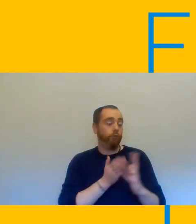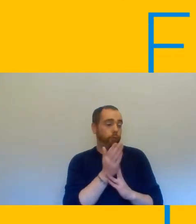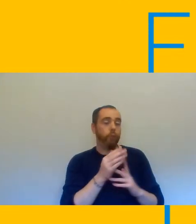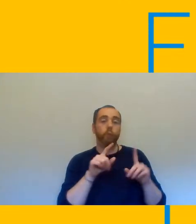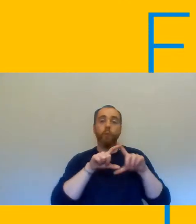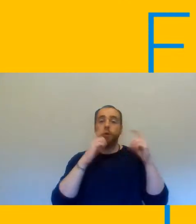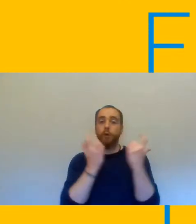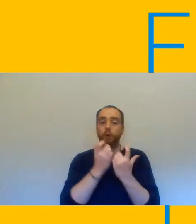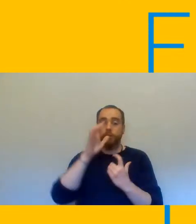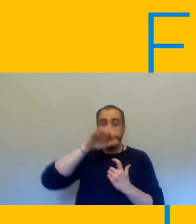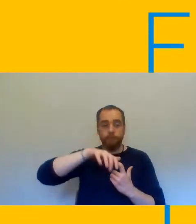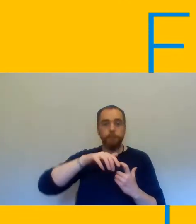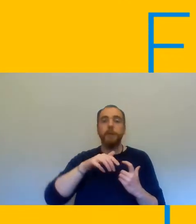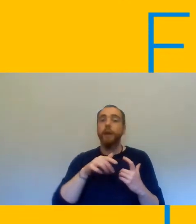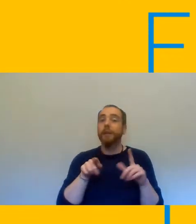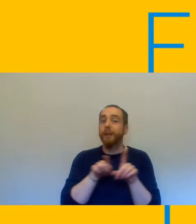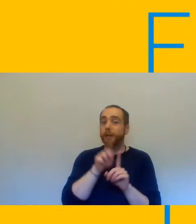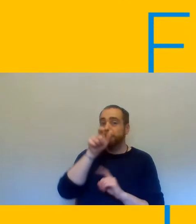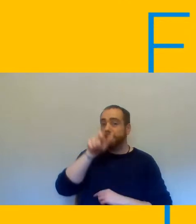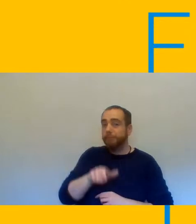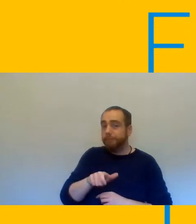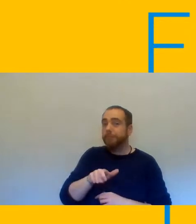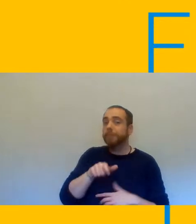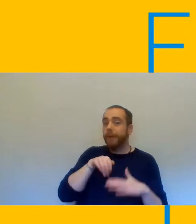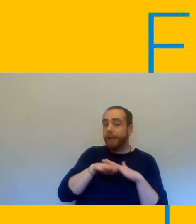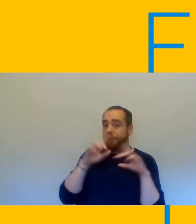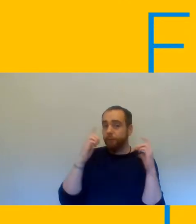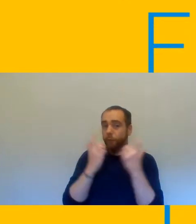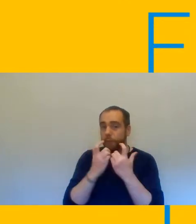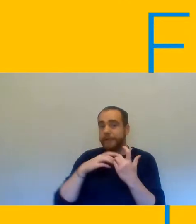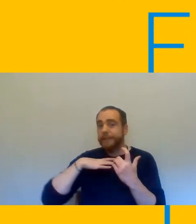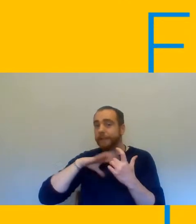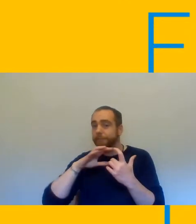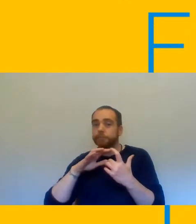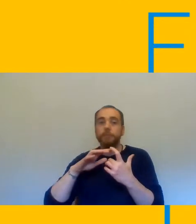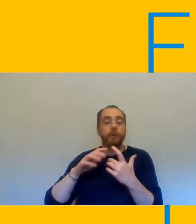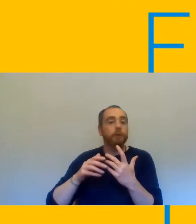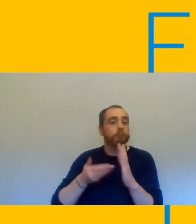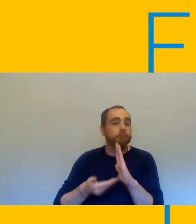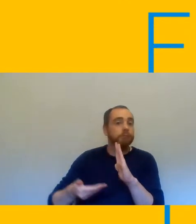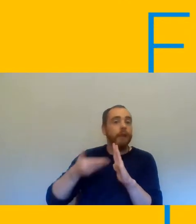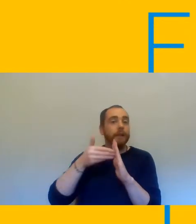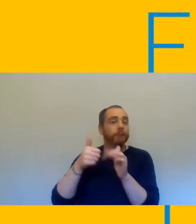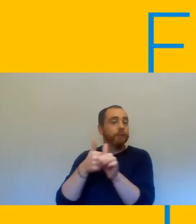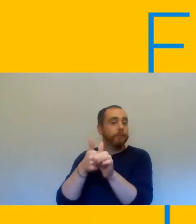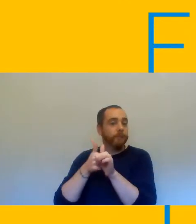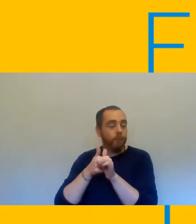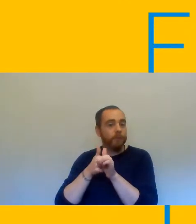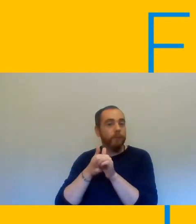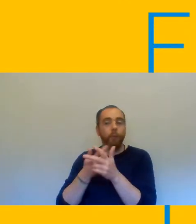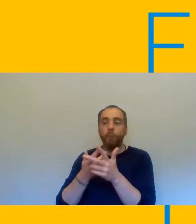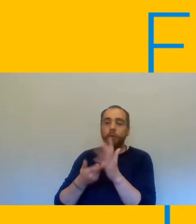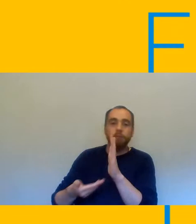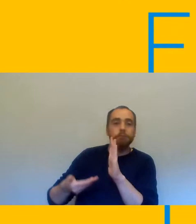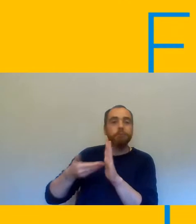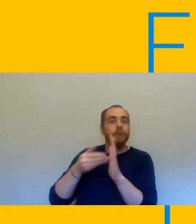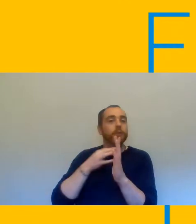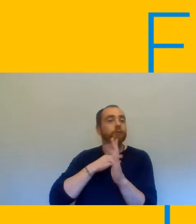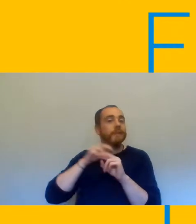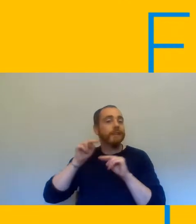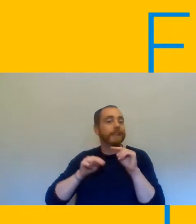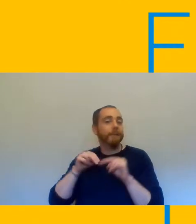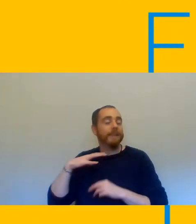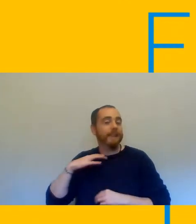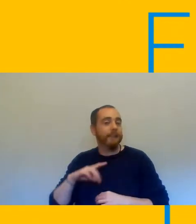those individuals who may find themselves in need of additional support or risk assessment the first thing i'm going to start